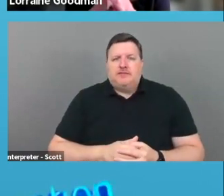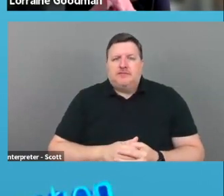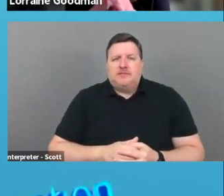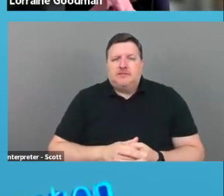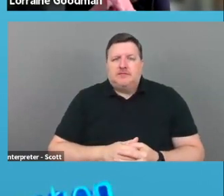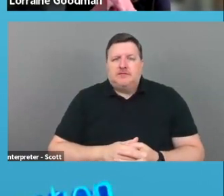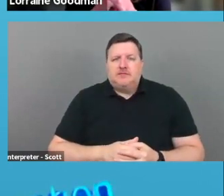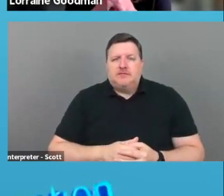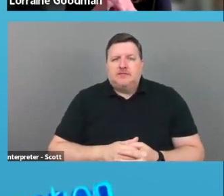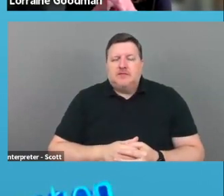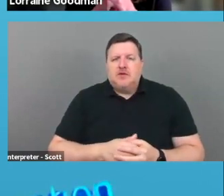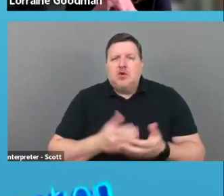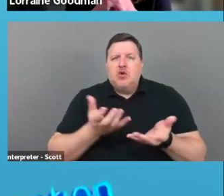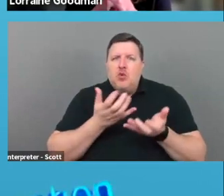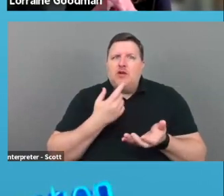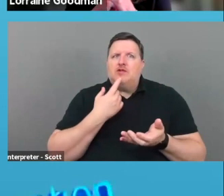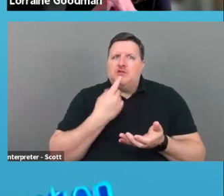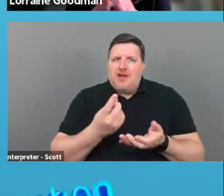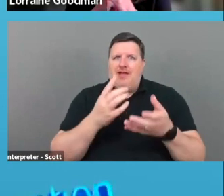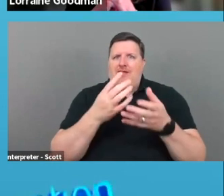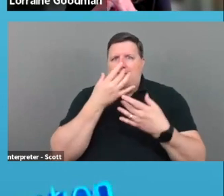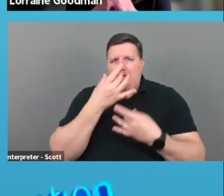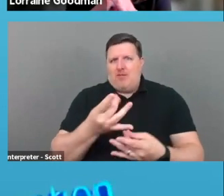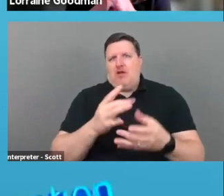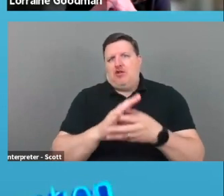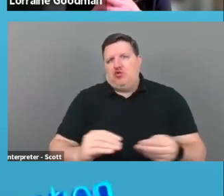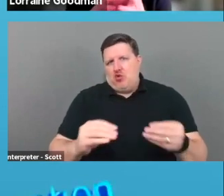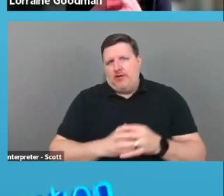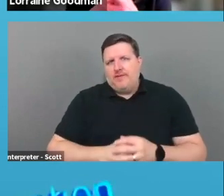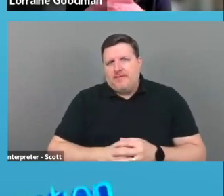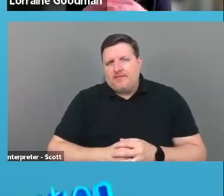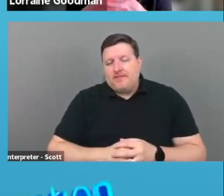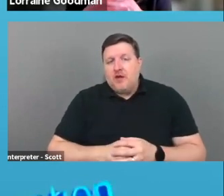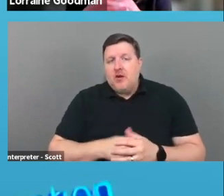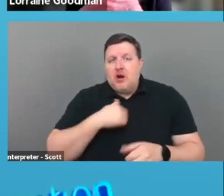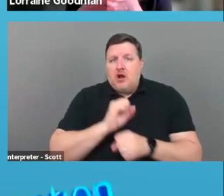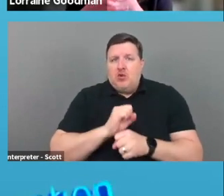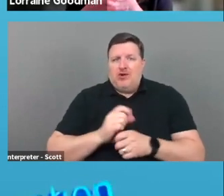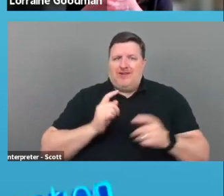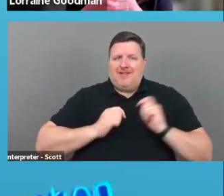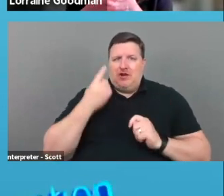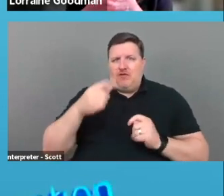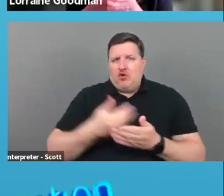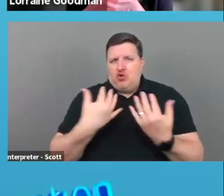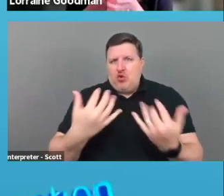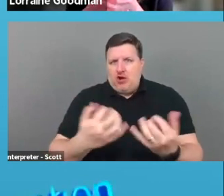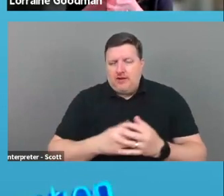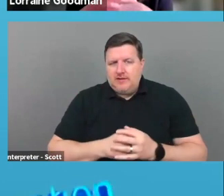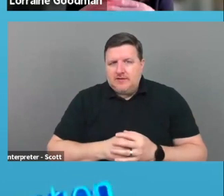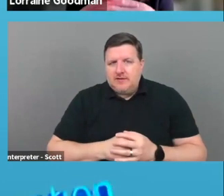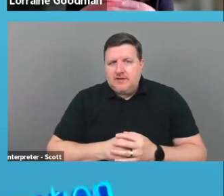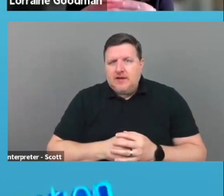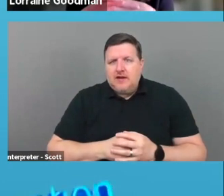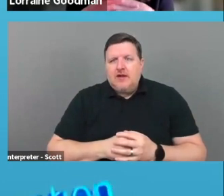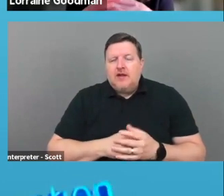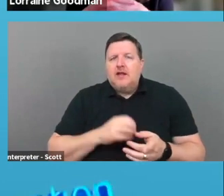So you want to tell a compelling story. Um, when I worked at Theater for a New Audience, uh, so Theater